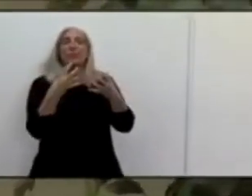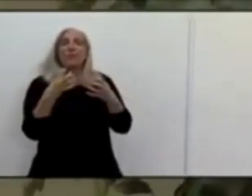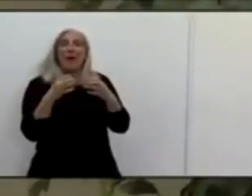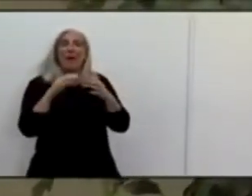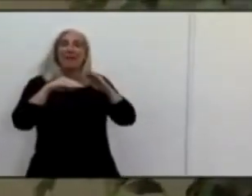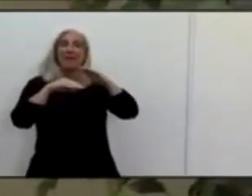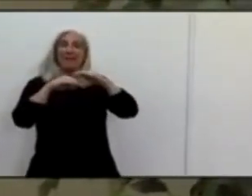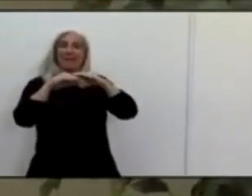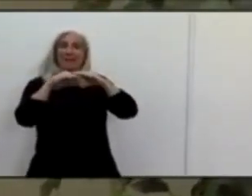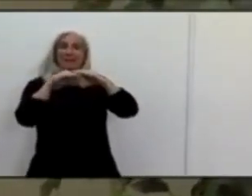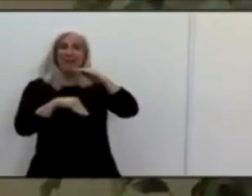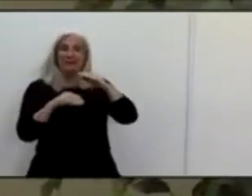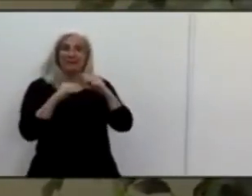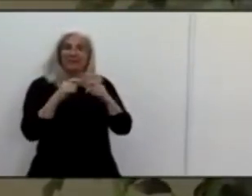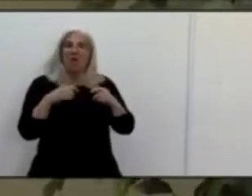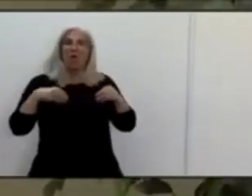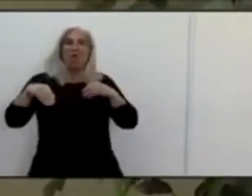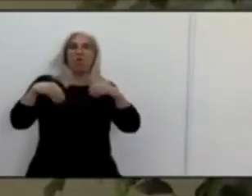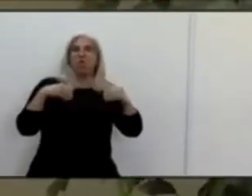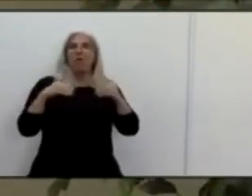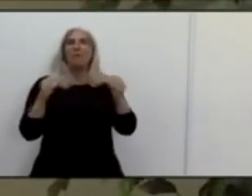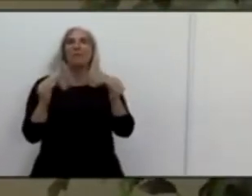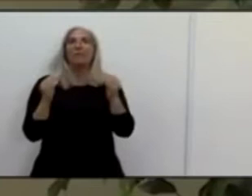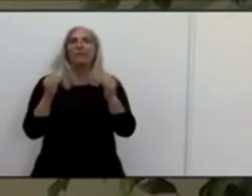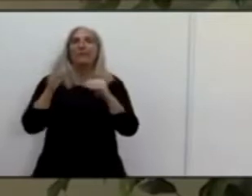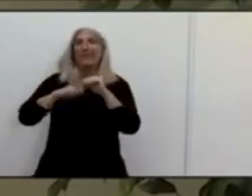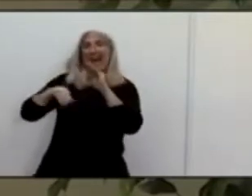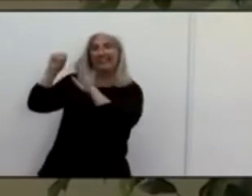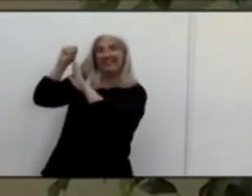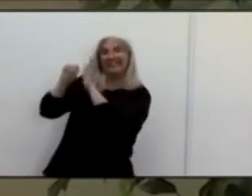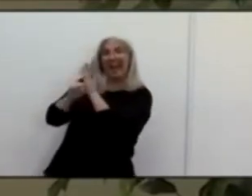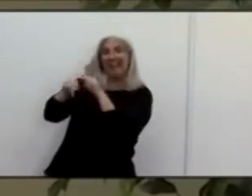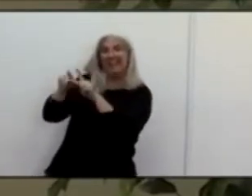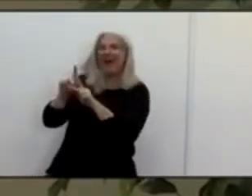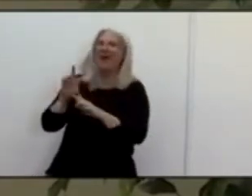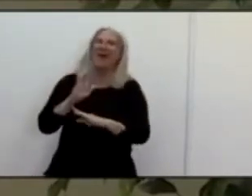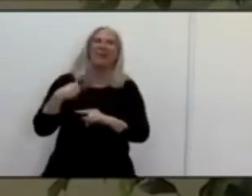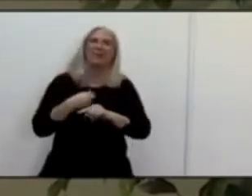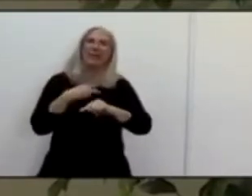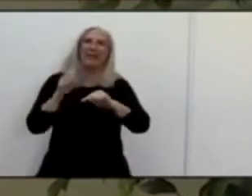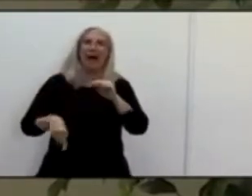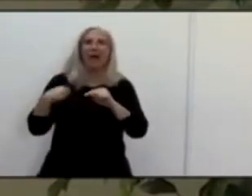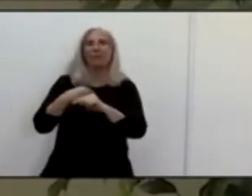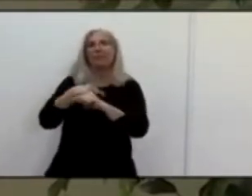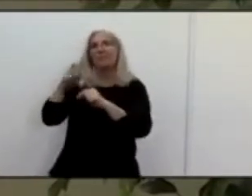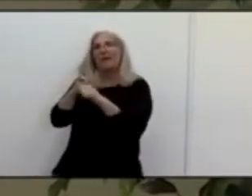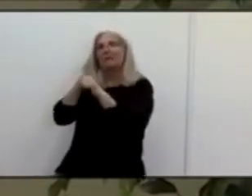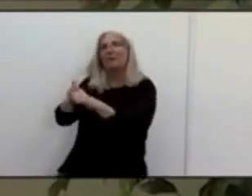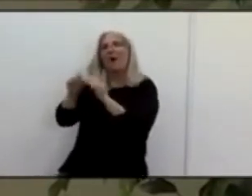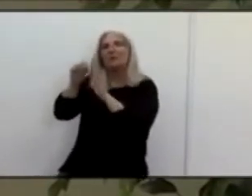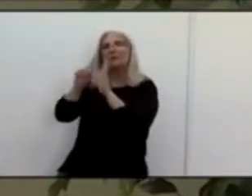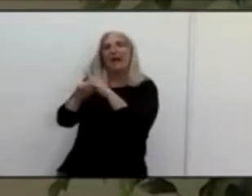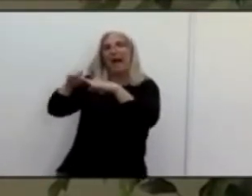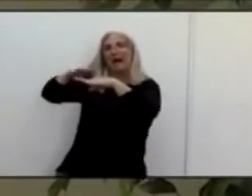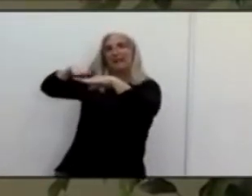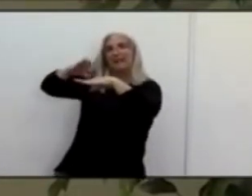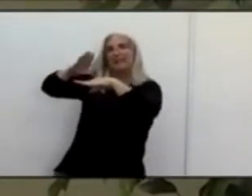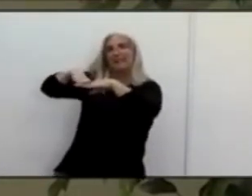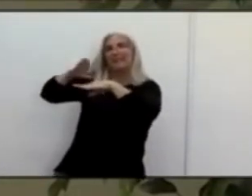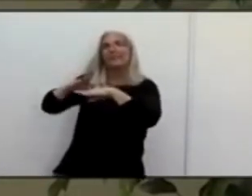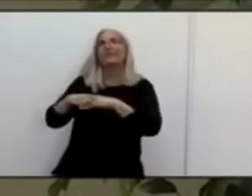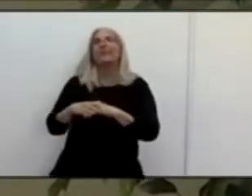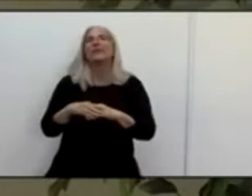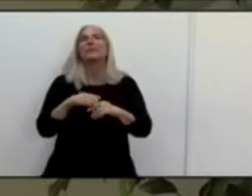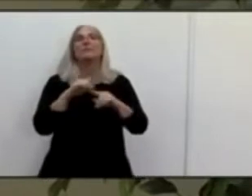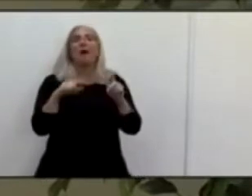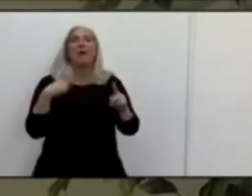on the number one priority to prevent the loss of lives. At the end of day that's the number one priority guiding everything and